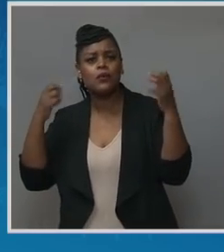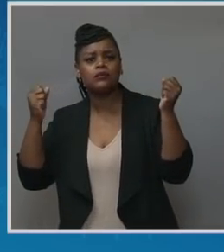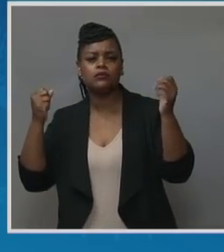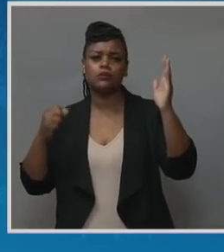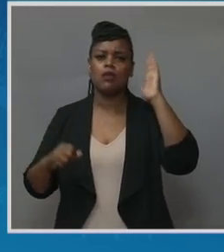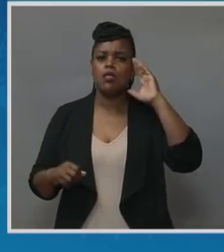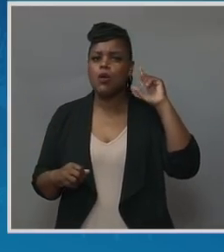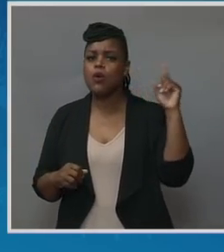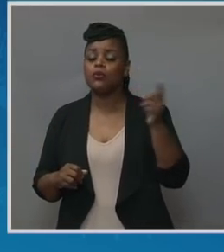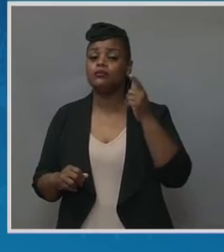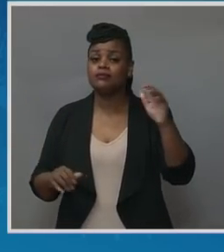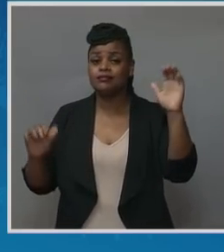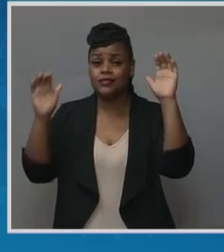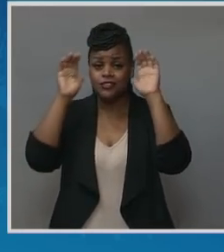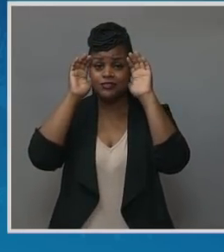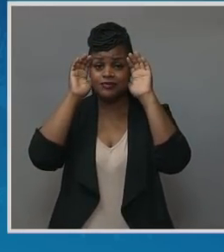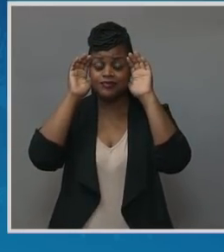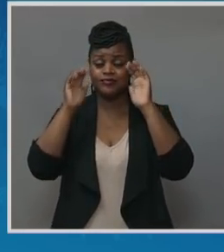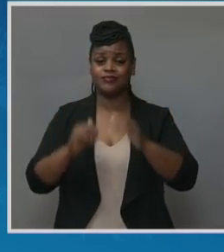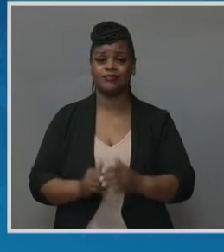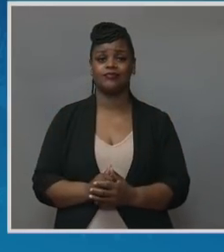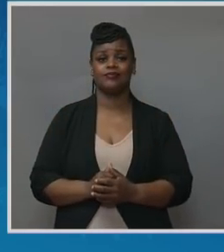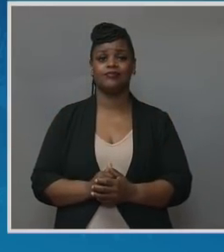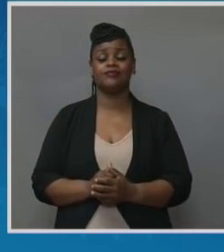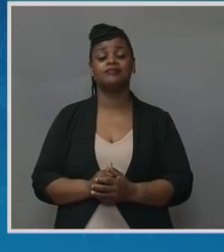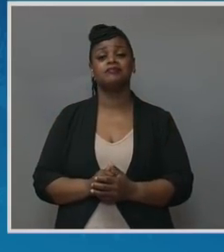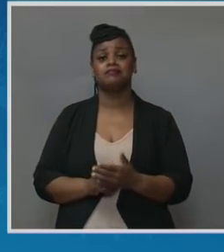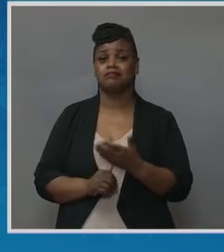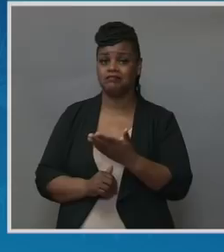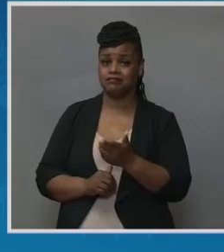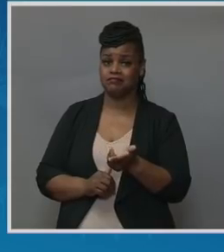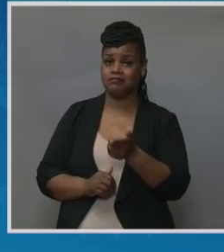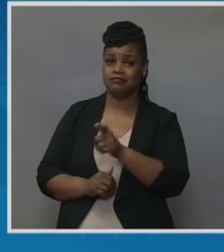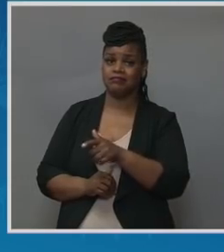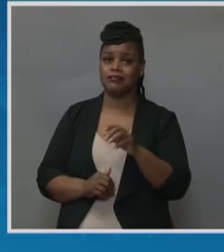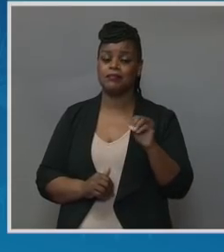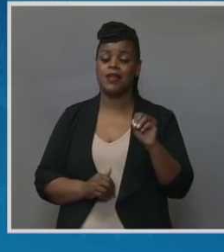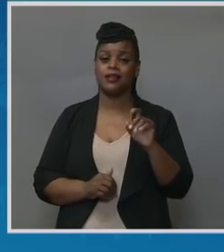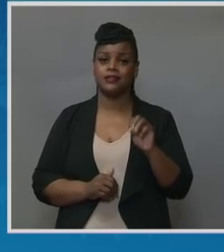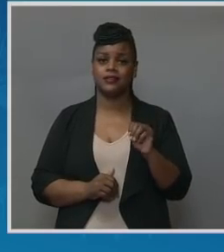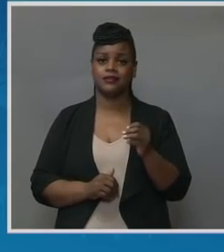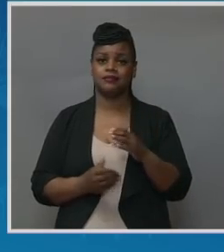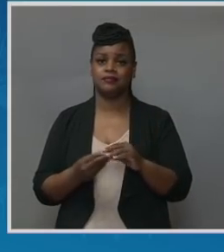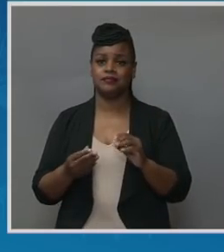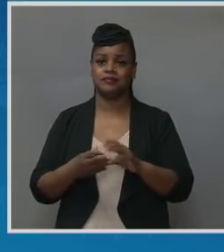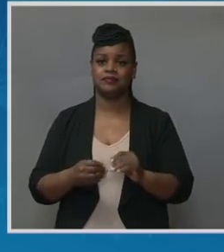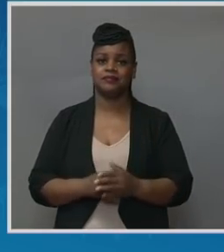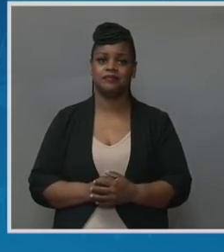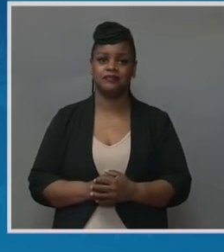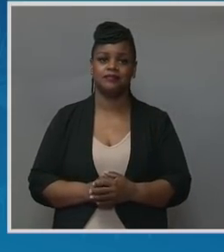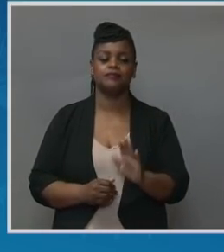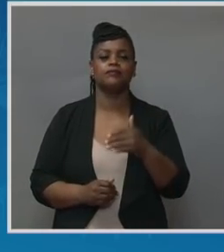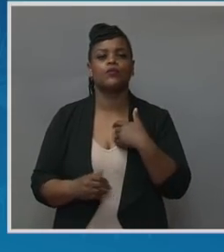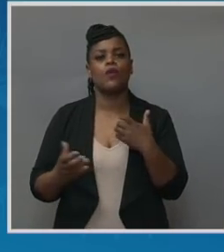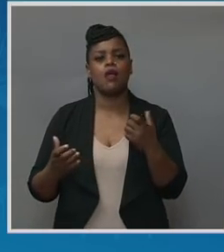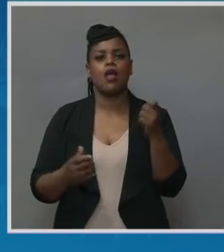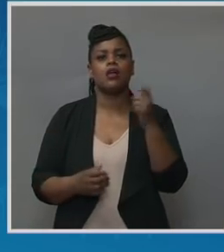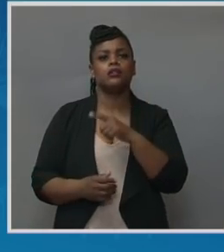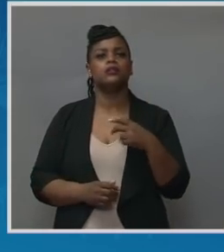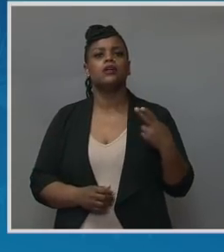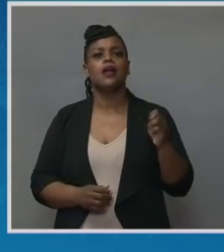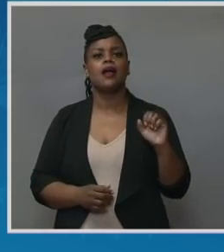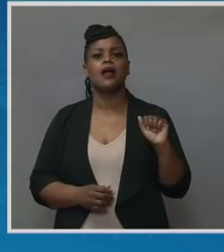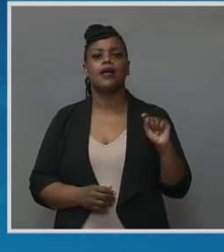And I'll turn it back to Ambassador Rice. you very much, Madam Vice President. With that, I'd like to ask Heather Wilson to tell us